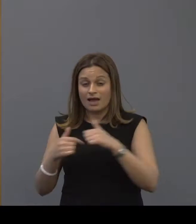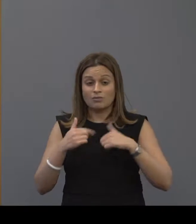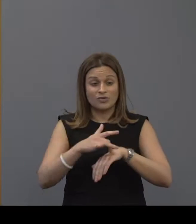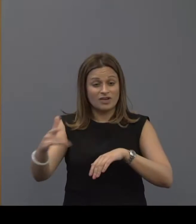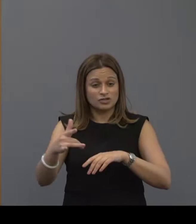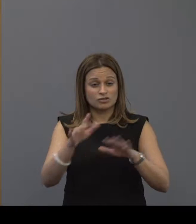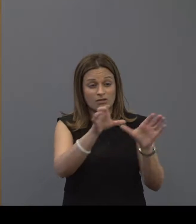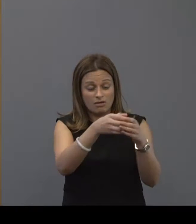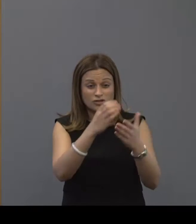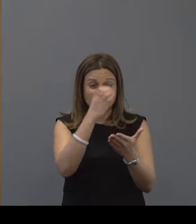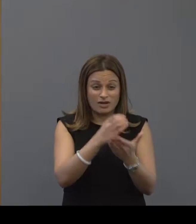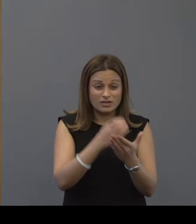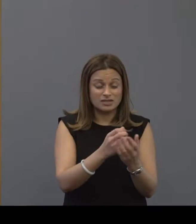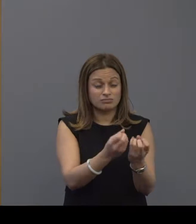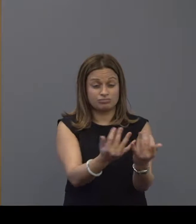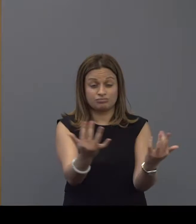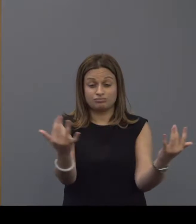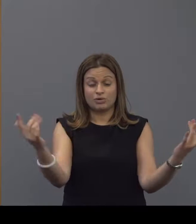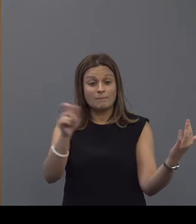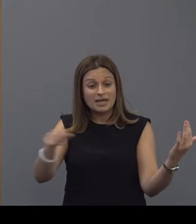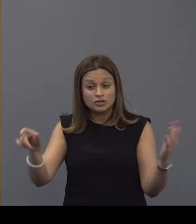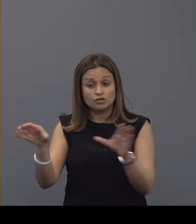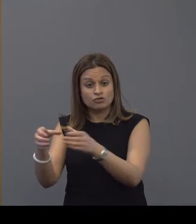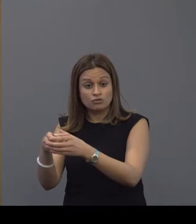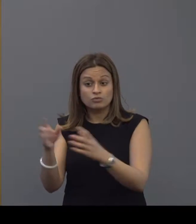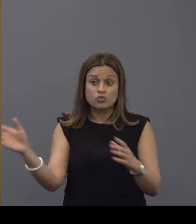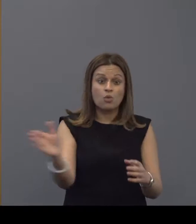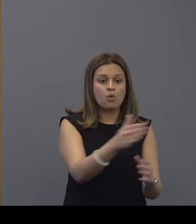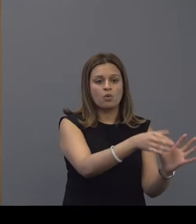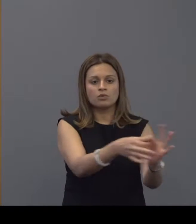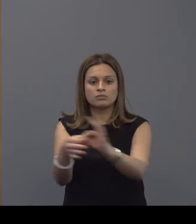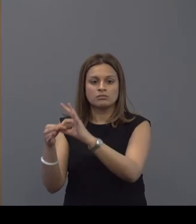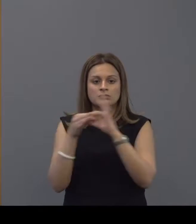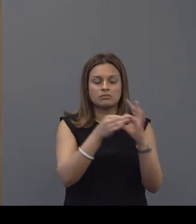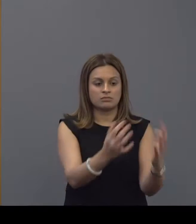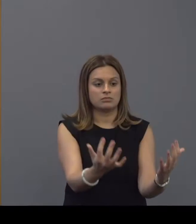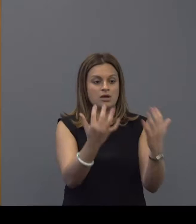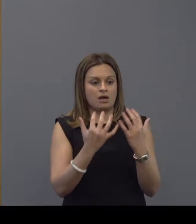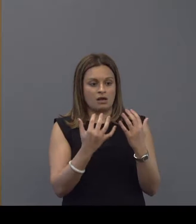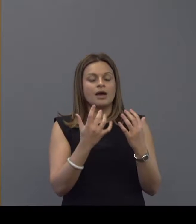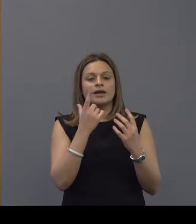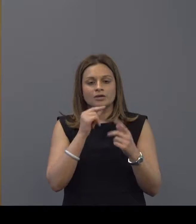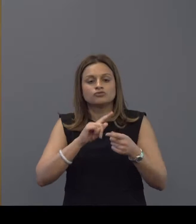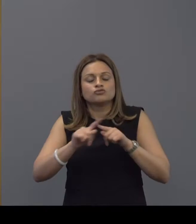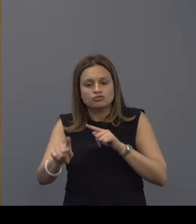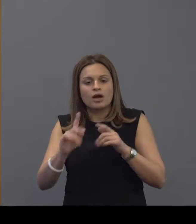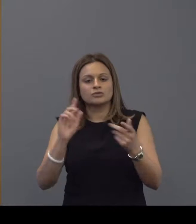bodies the charities the patient groups to really all come together to actually make that difference